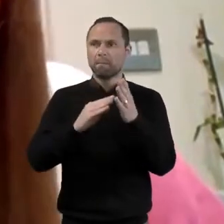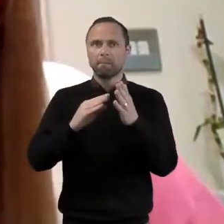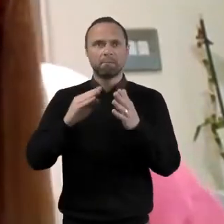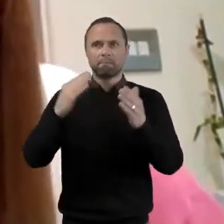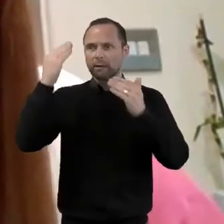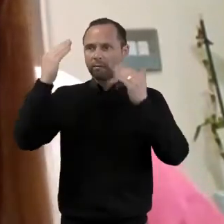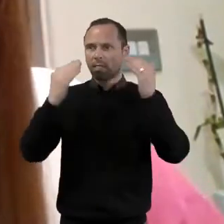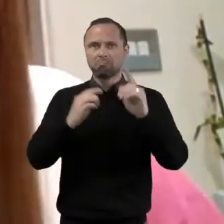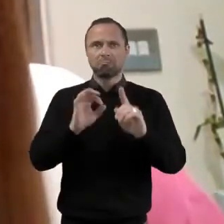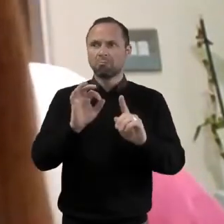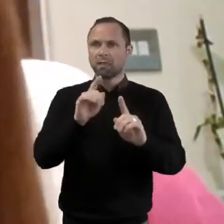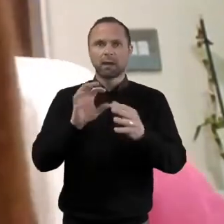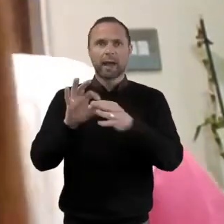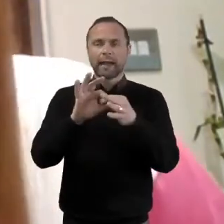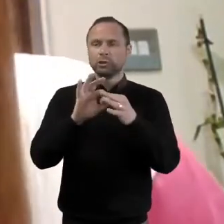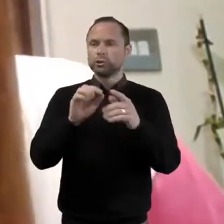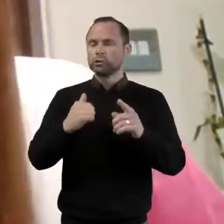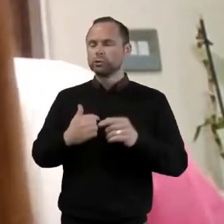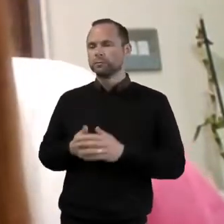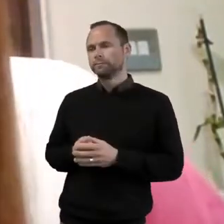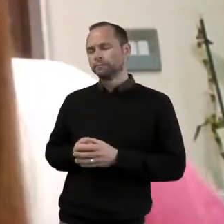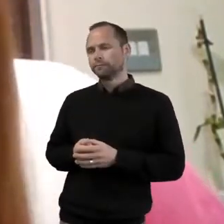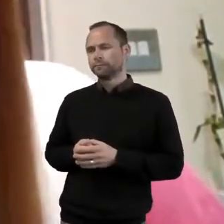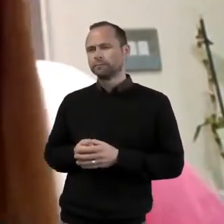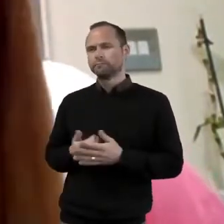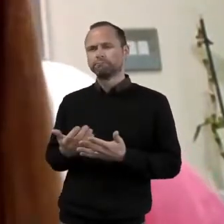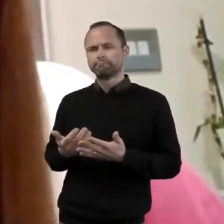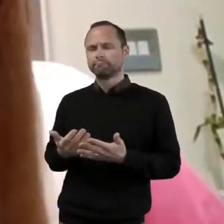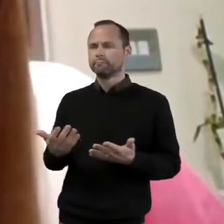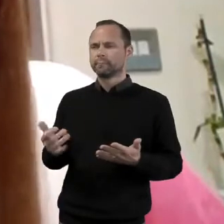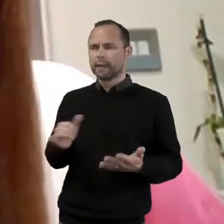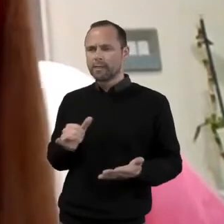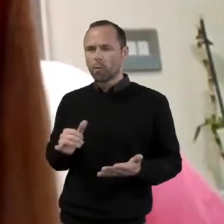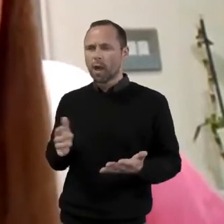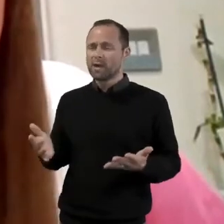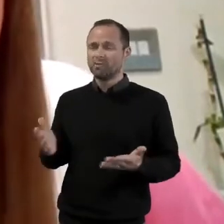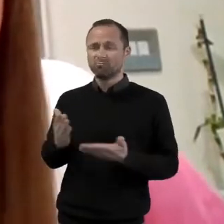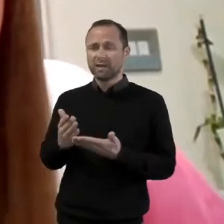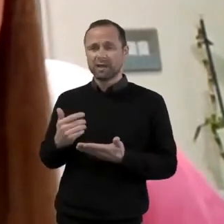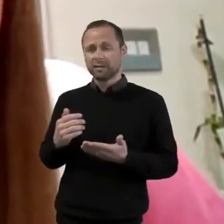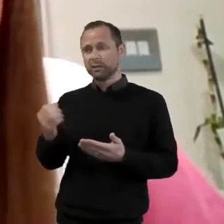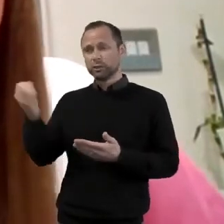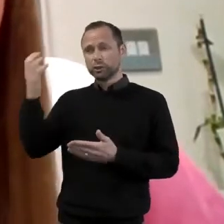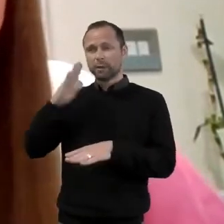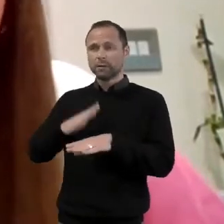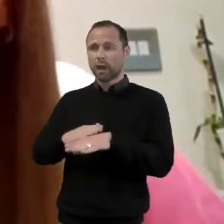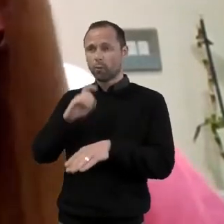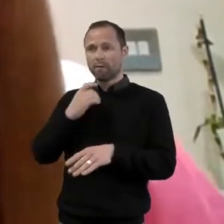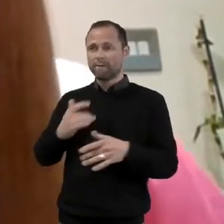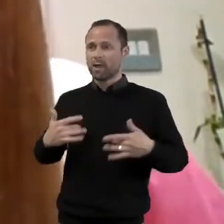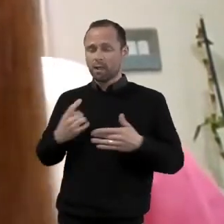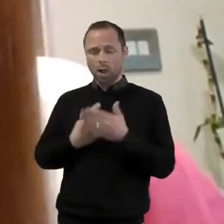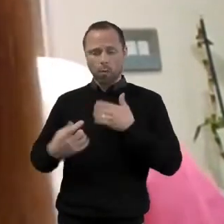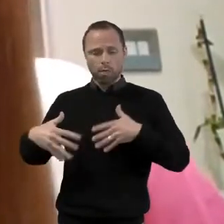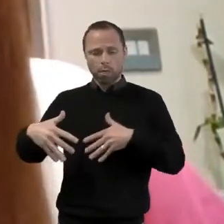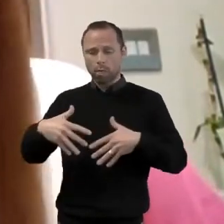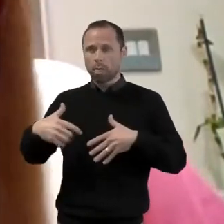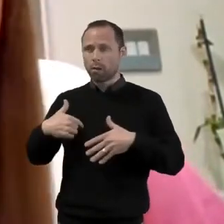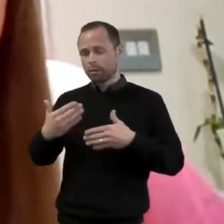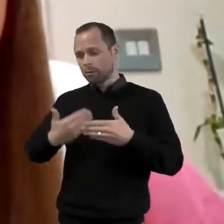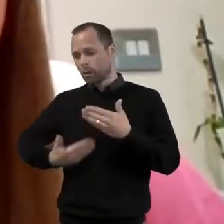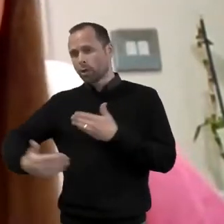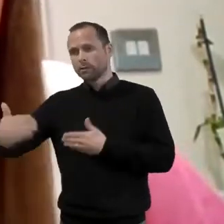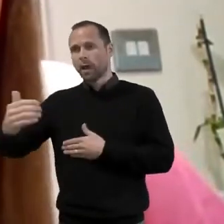to in September. Either way, this is a really long summer ahead. So how will this affect your